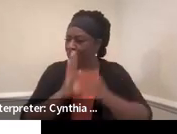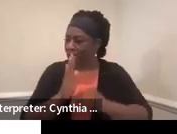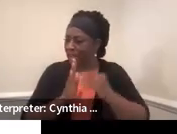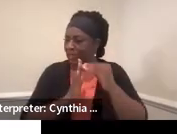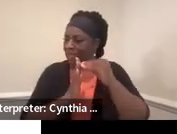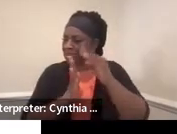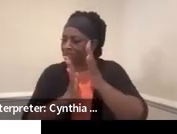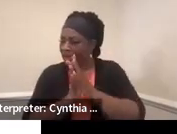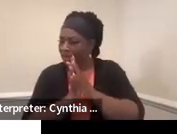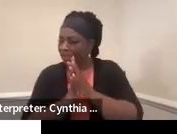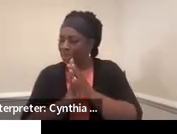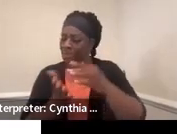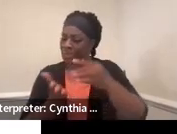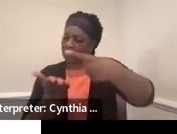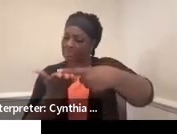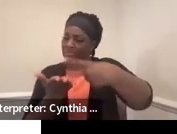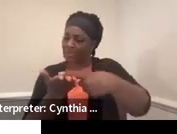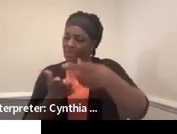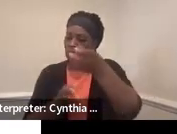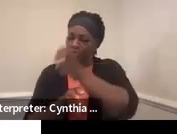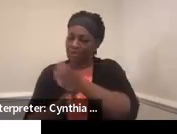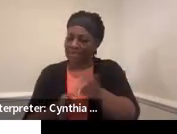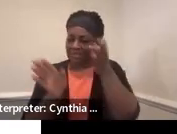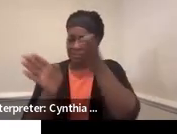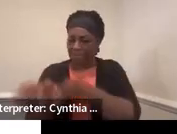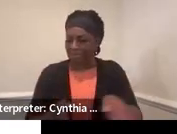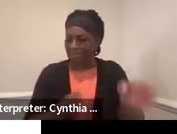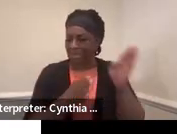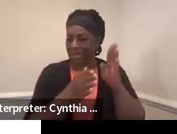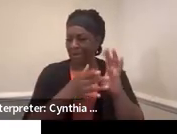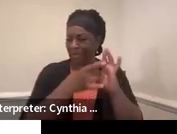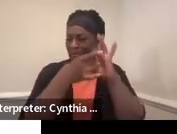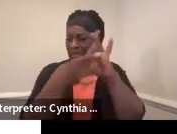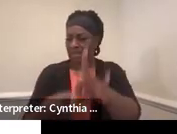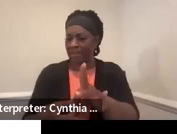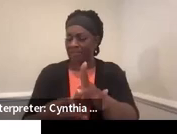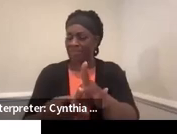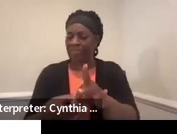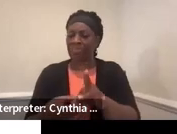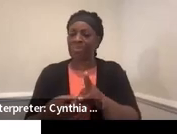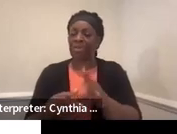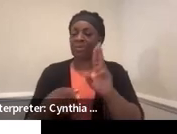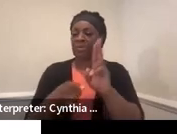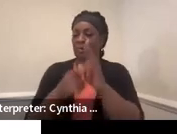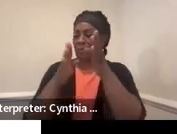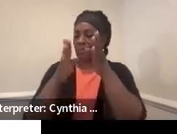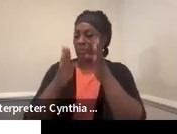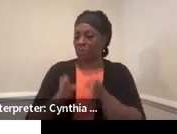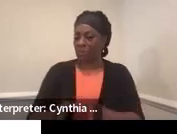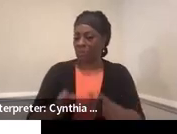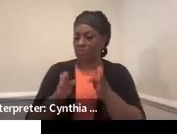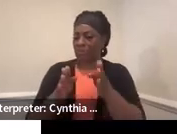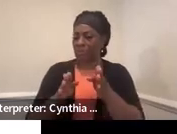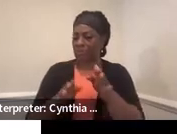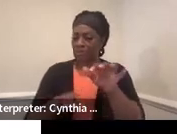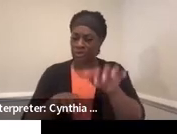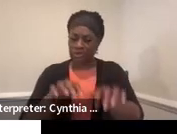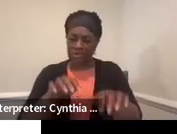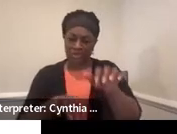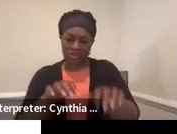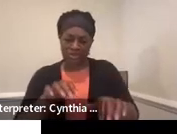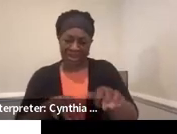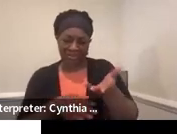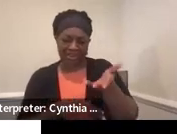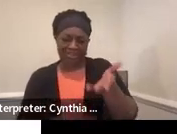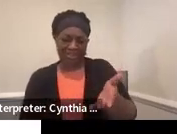about transition planning. So MUSER should be in the chat box as well. And there